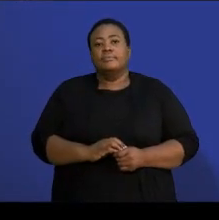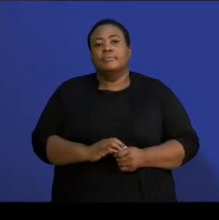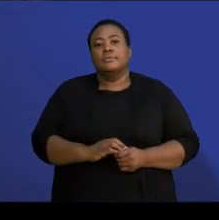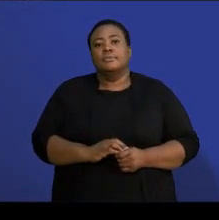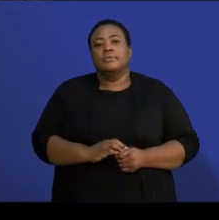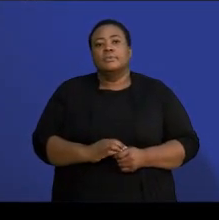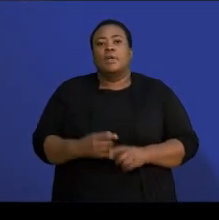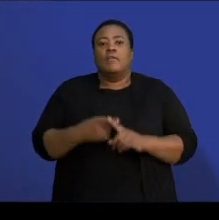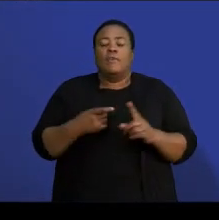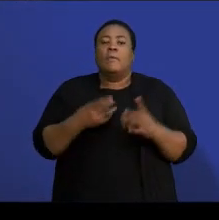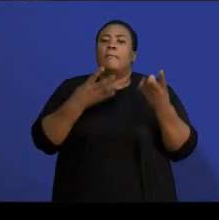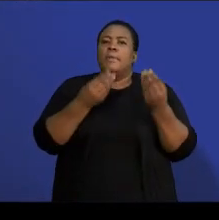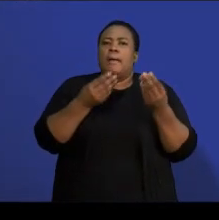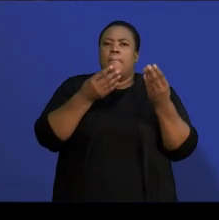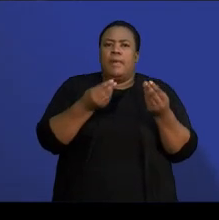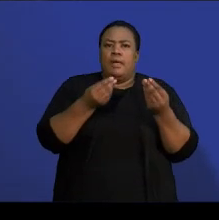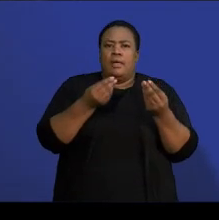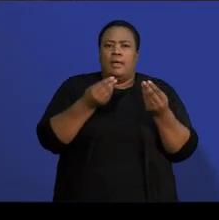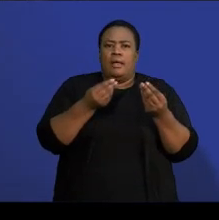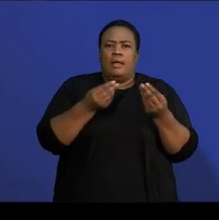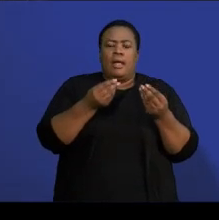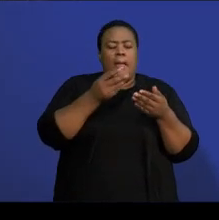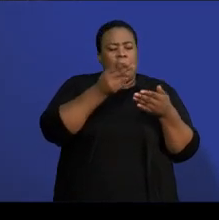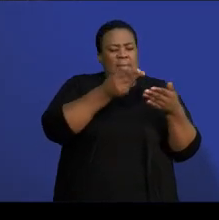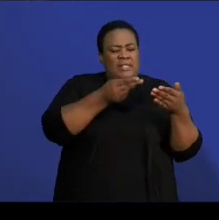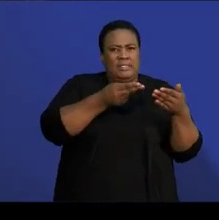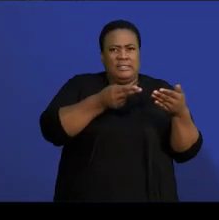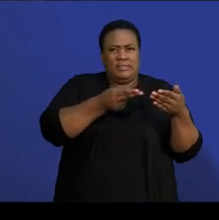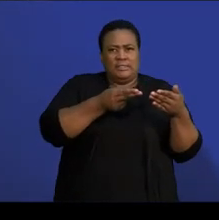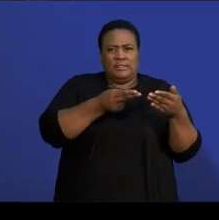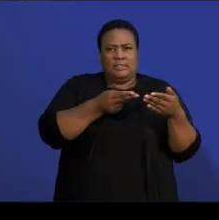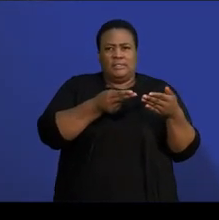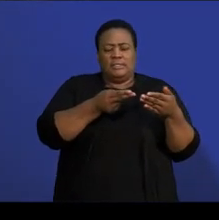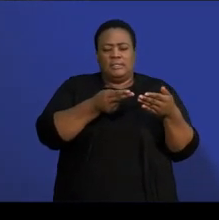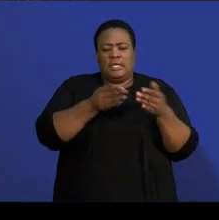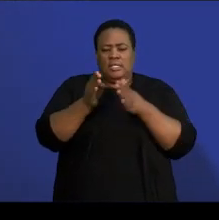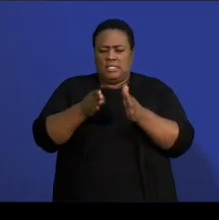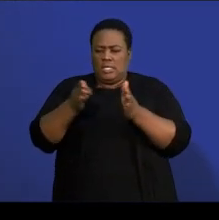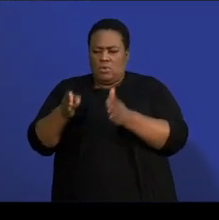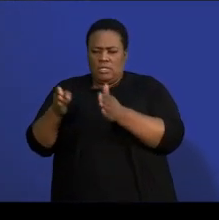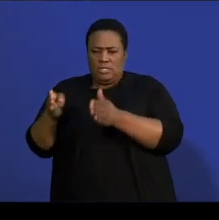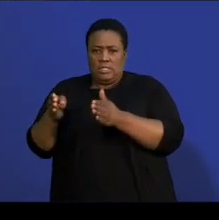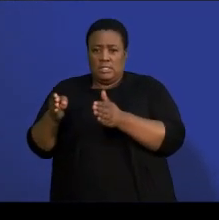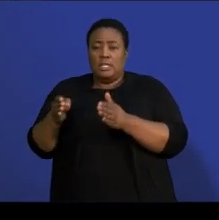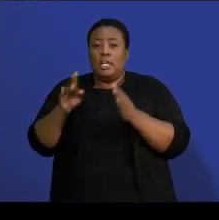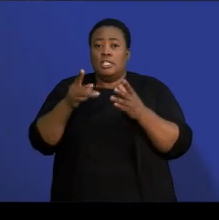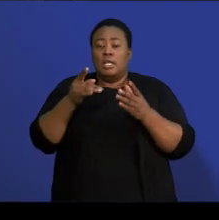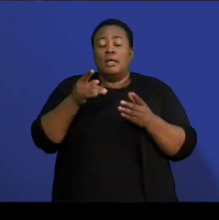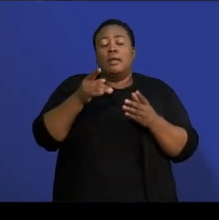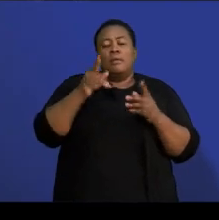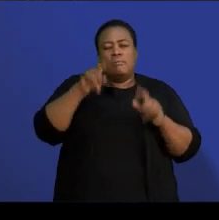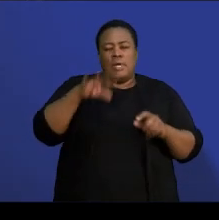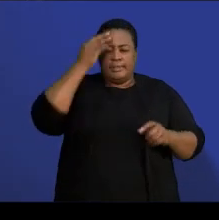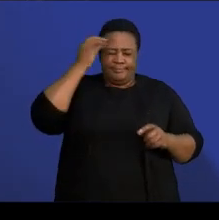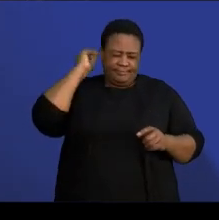number patterns and sequences. So here a few notes for you to please make sure that you know.